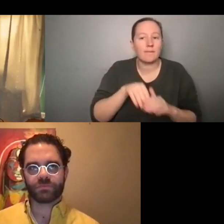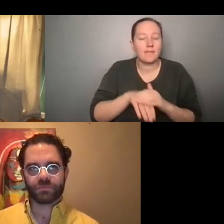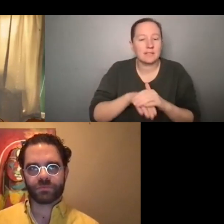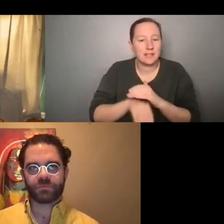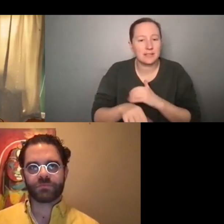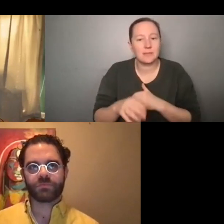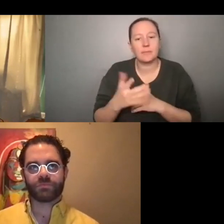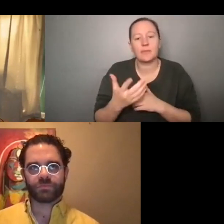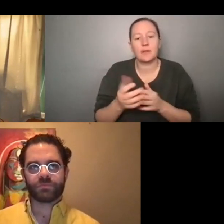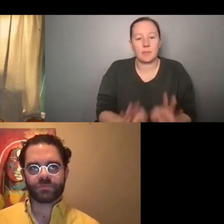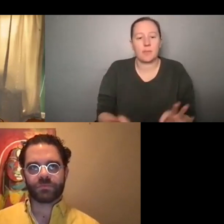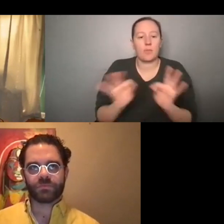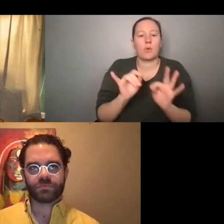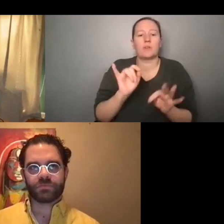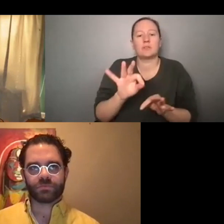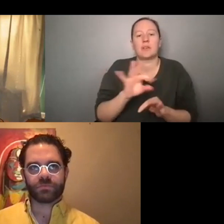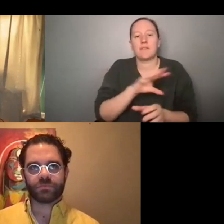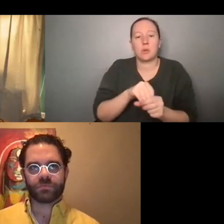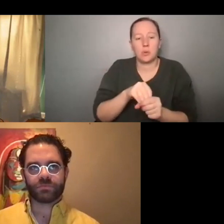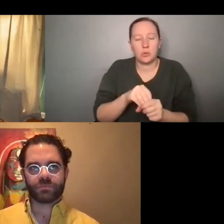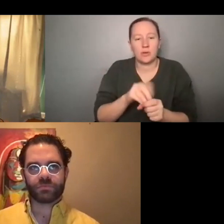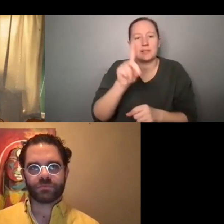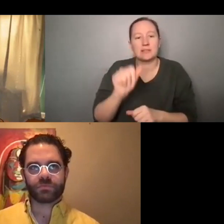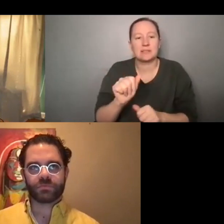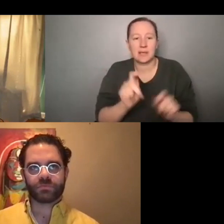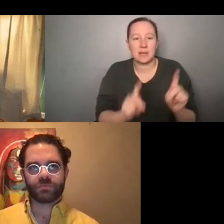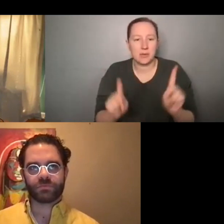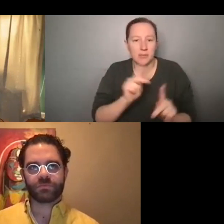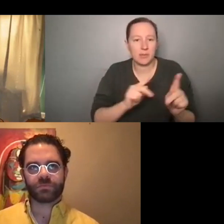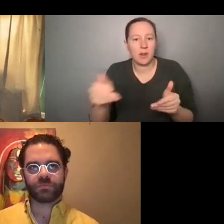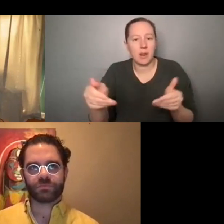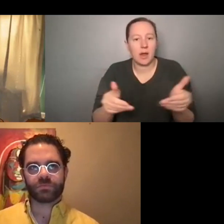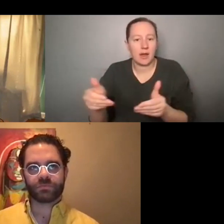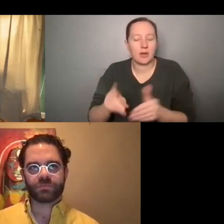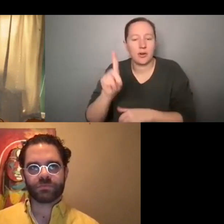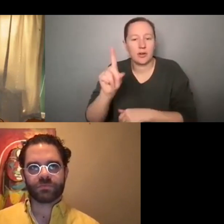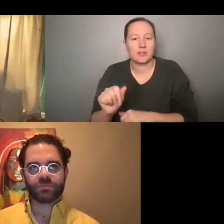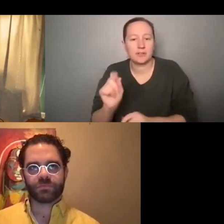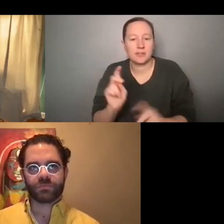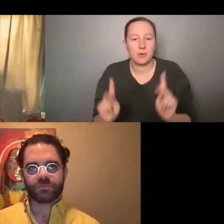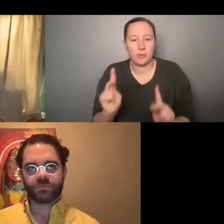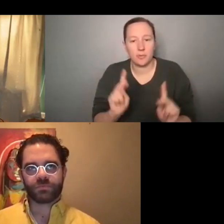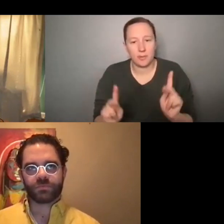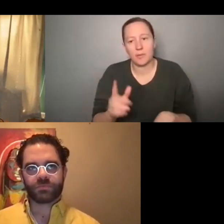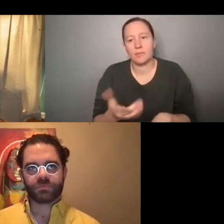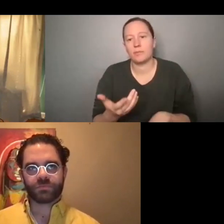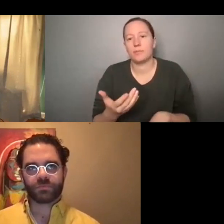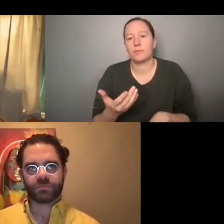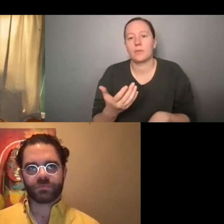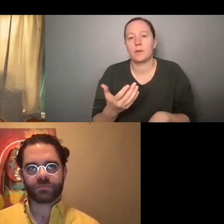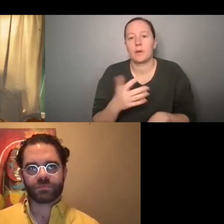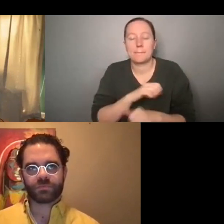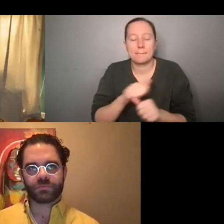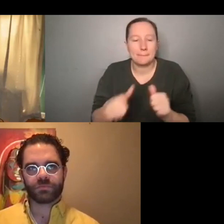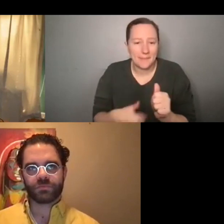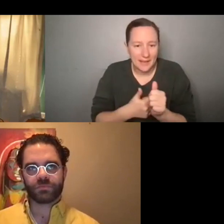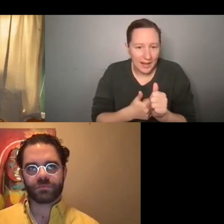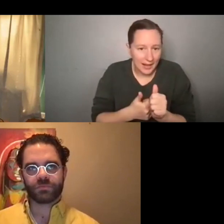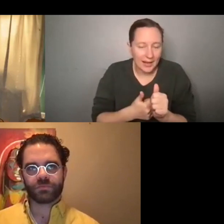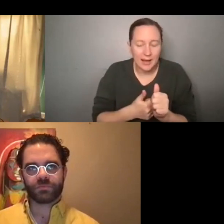and like the importance of including disabled people in the room, hiring disabled people, um, in all areas behind the camera, in front of